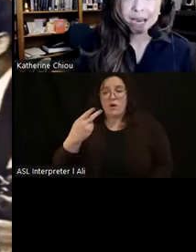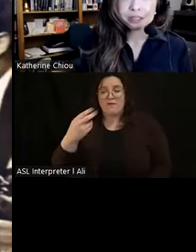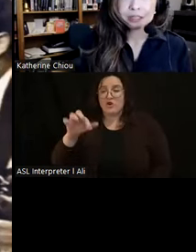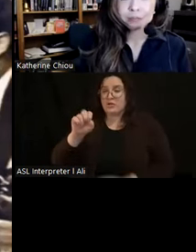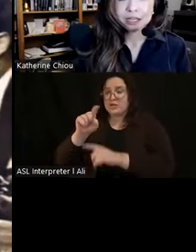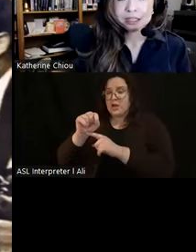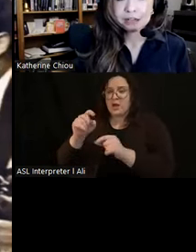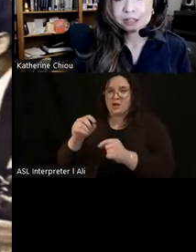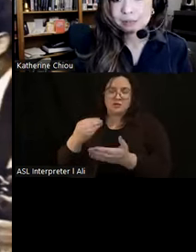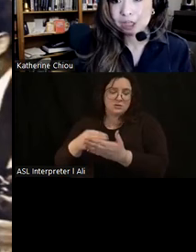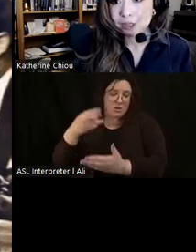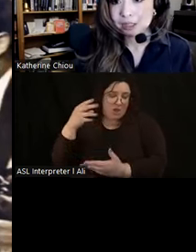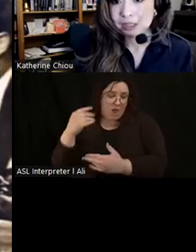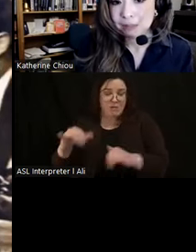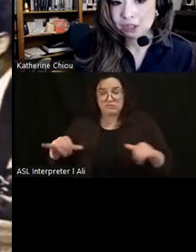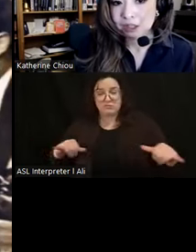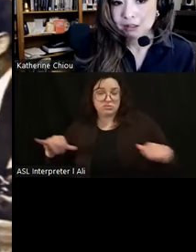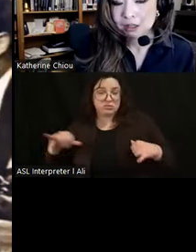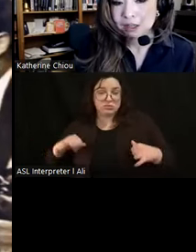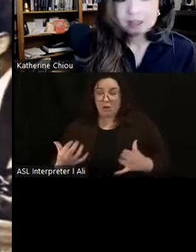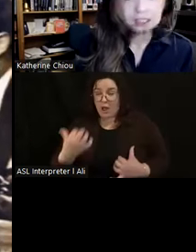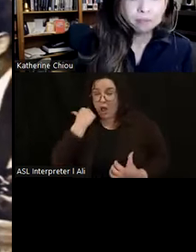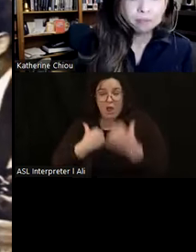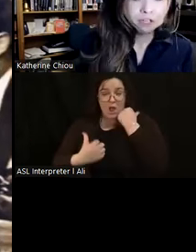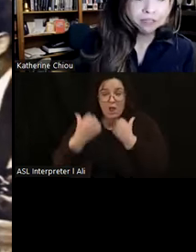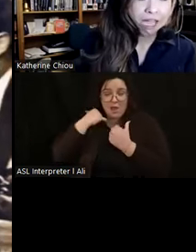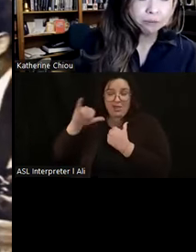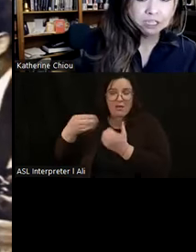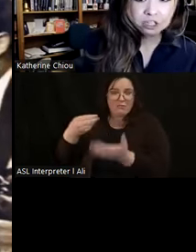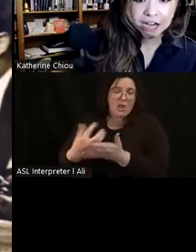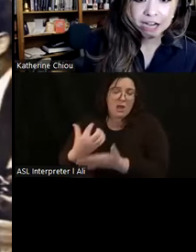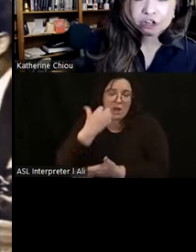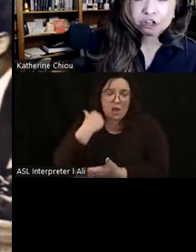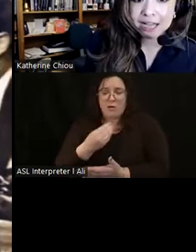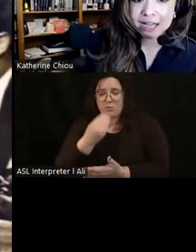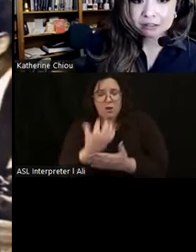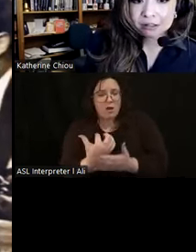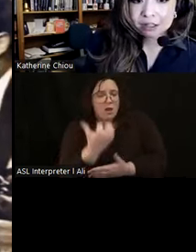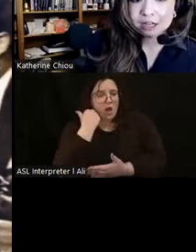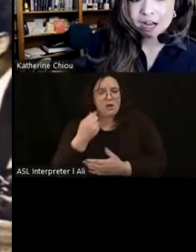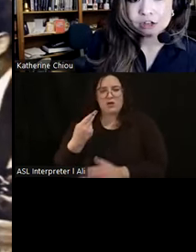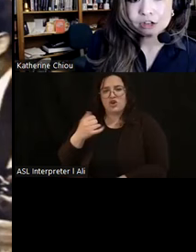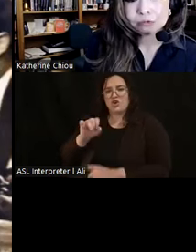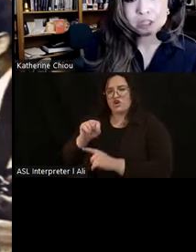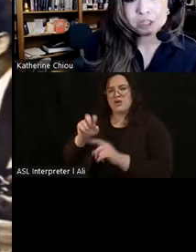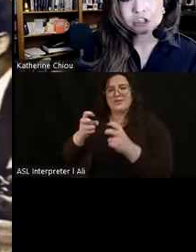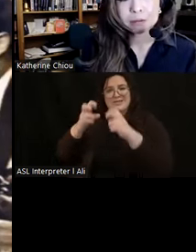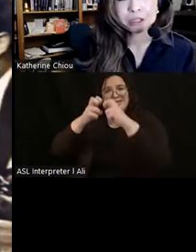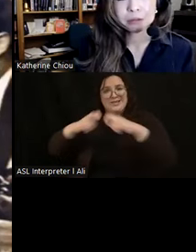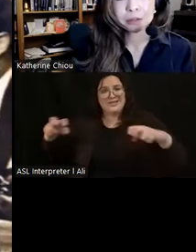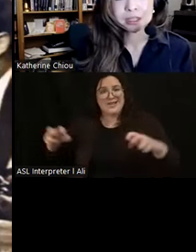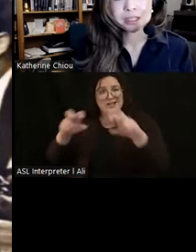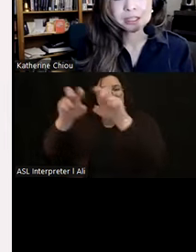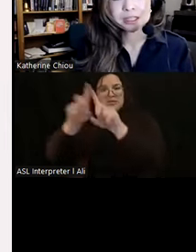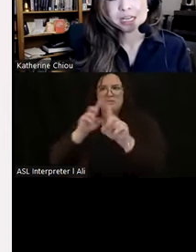elaborate displays of conspicuous consumption. This image of an elaborate dinner at Hearst Castle contrasts really sharply